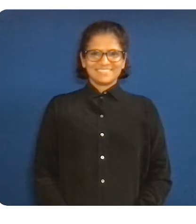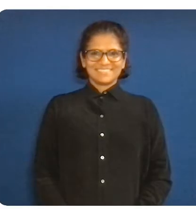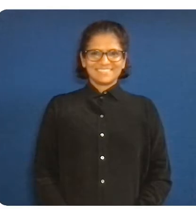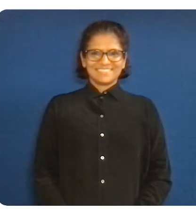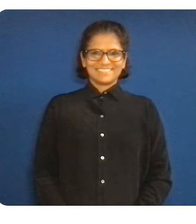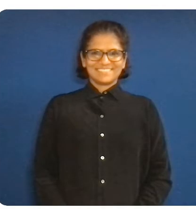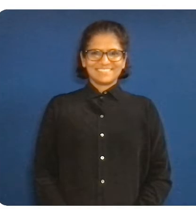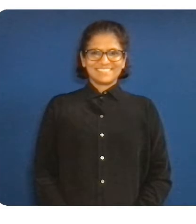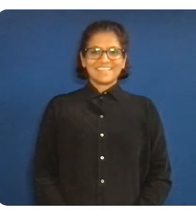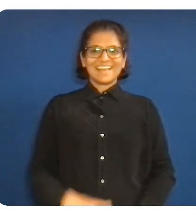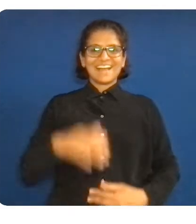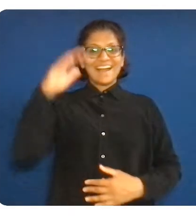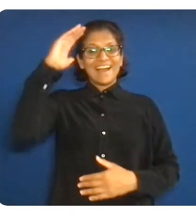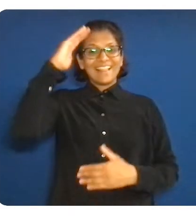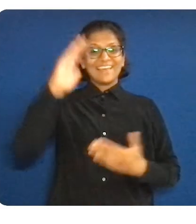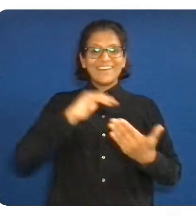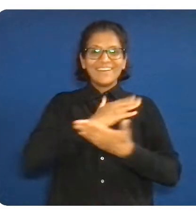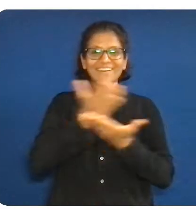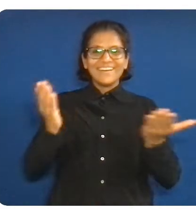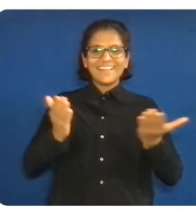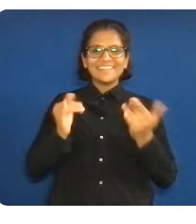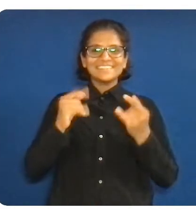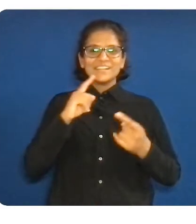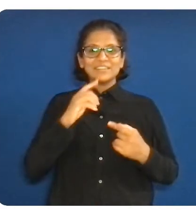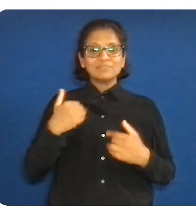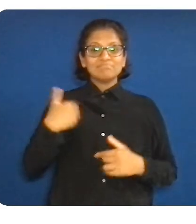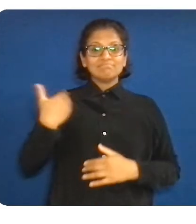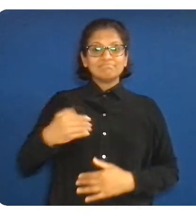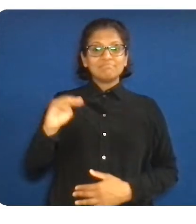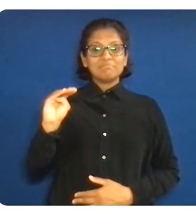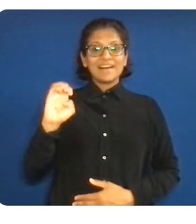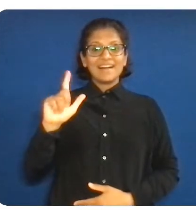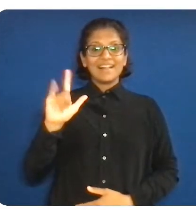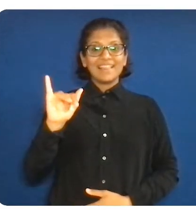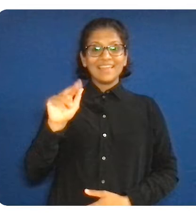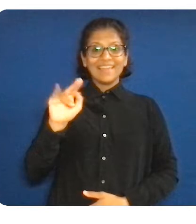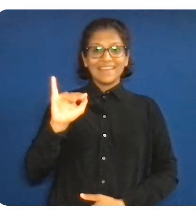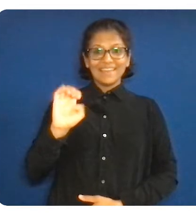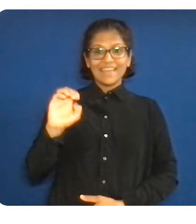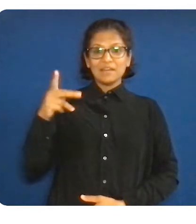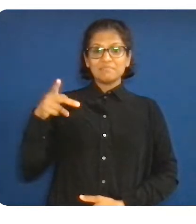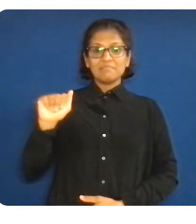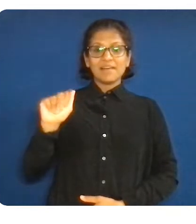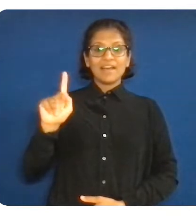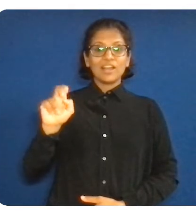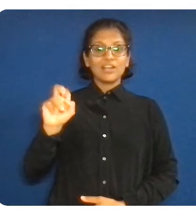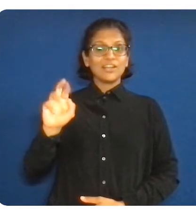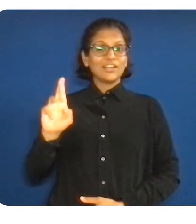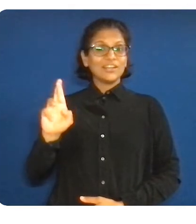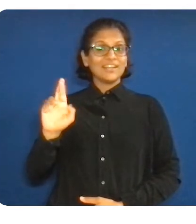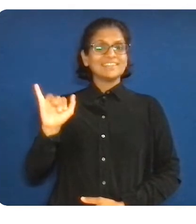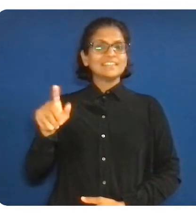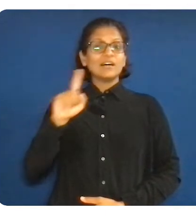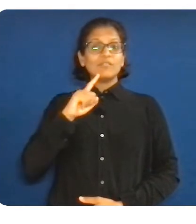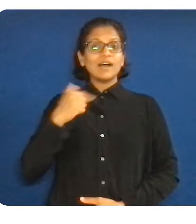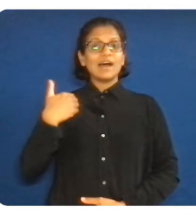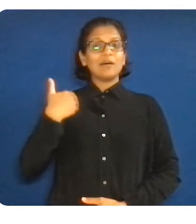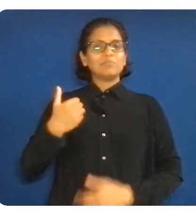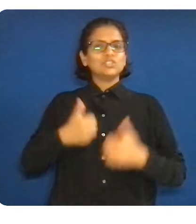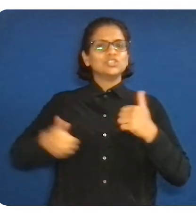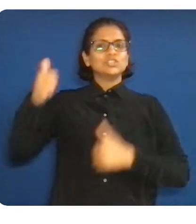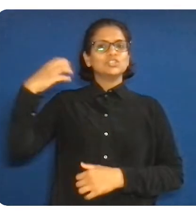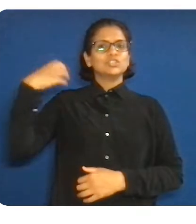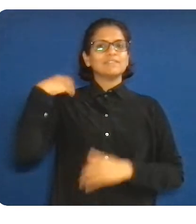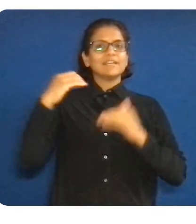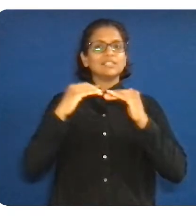Hello, everyone. My name is Melanie Parker, and I am Google's Chief Diversity Officer. I'd also like to introduce